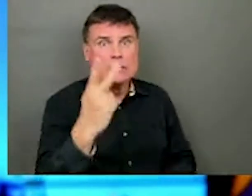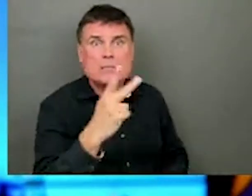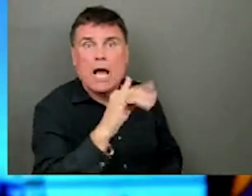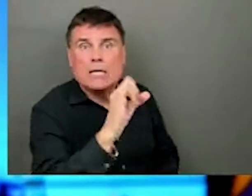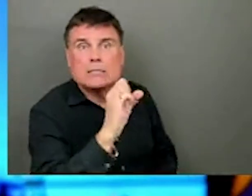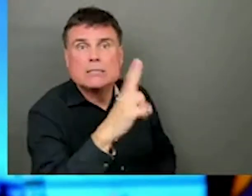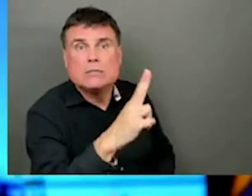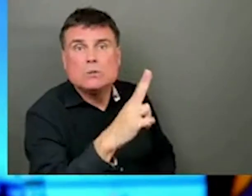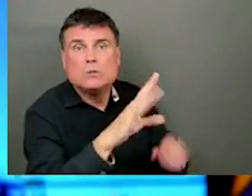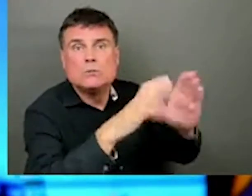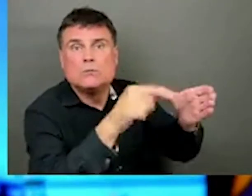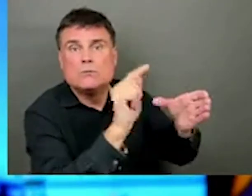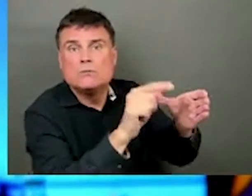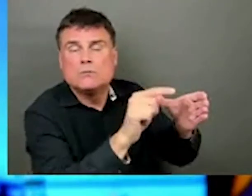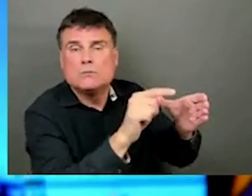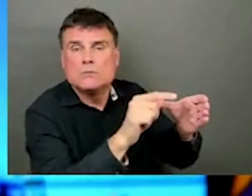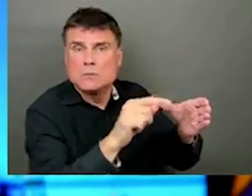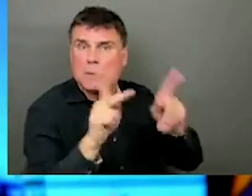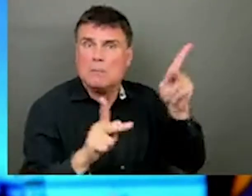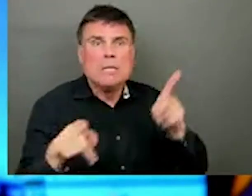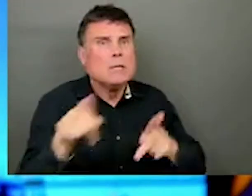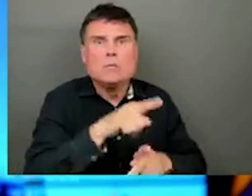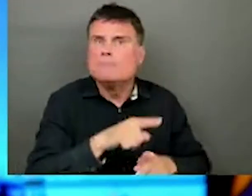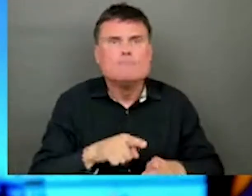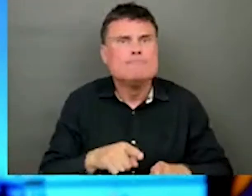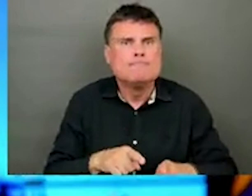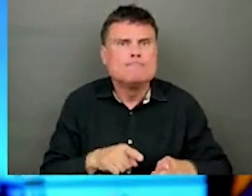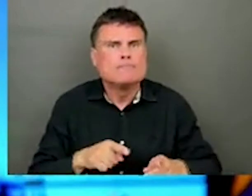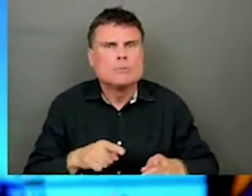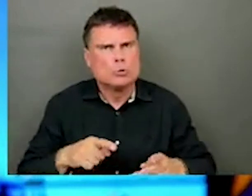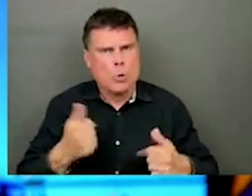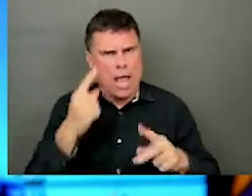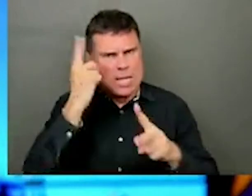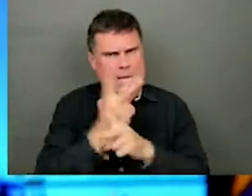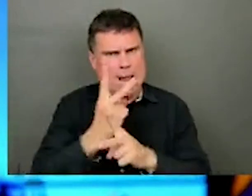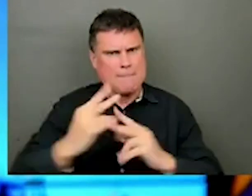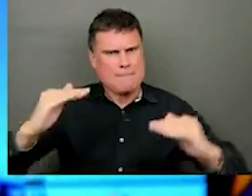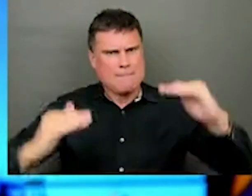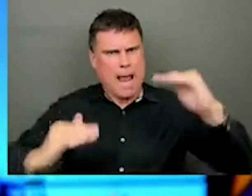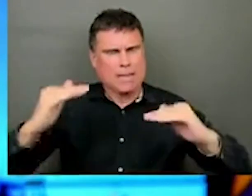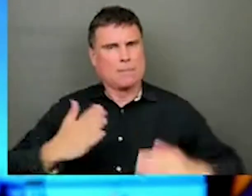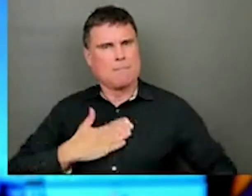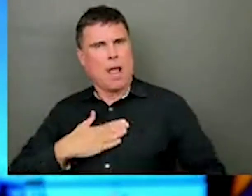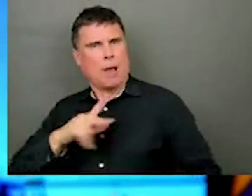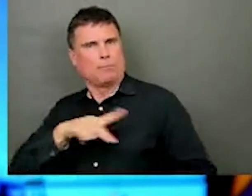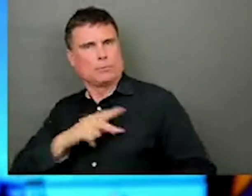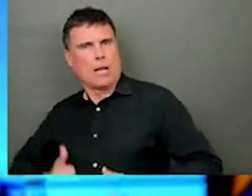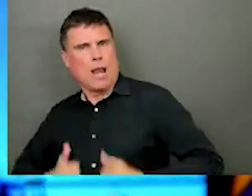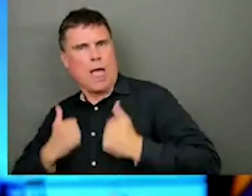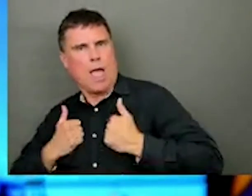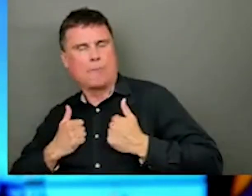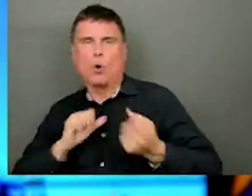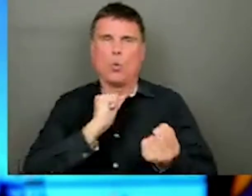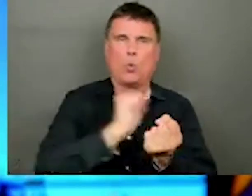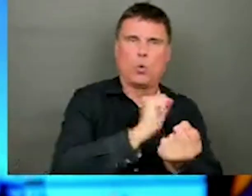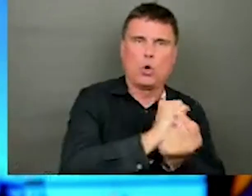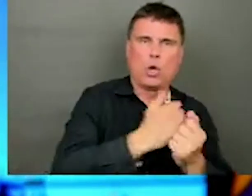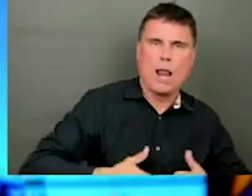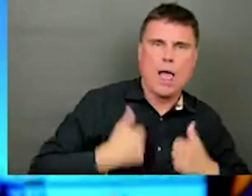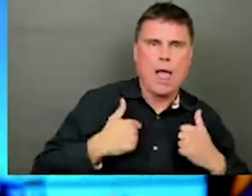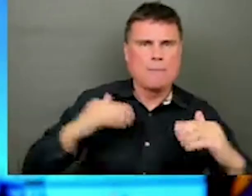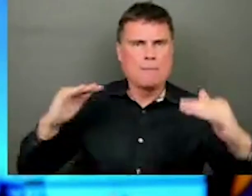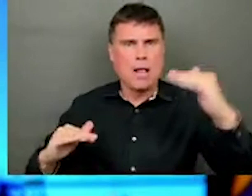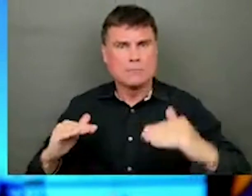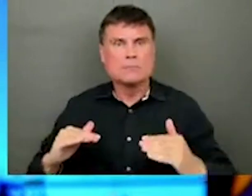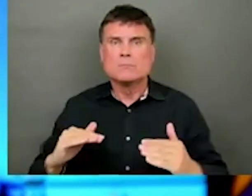trying to find that balance again in our lives. I see it from public health physicians. see it from all across the health